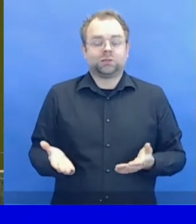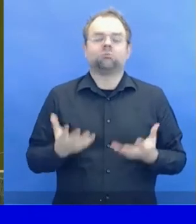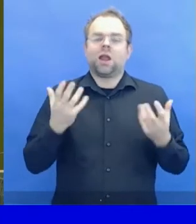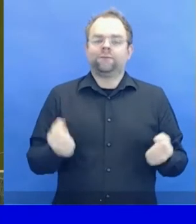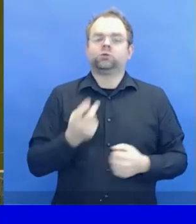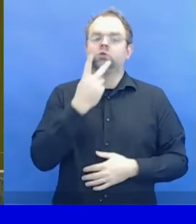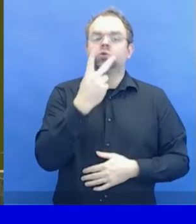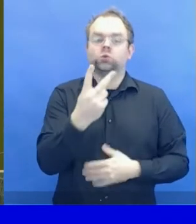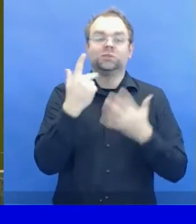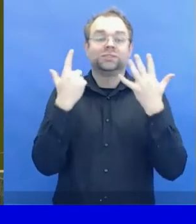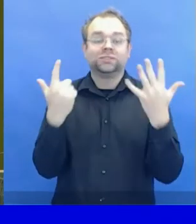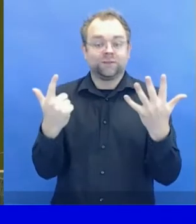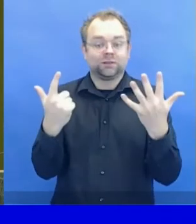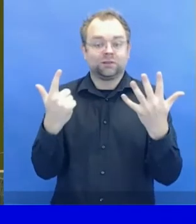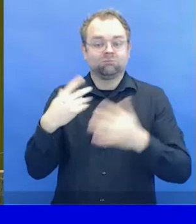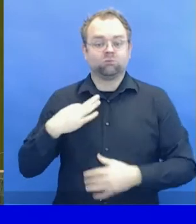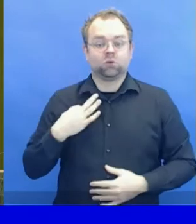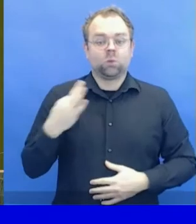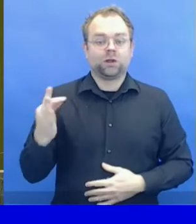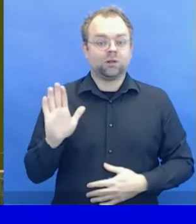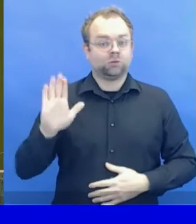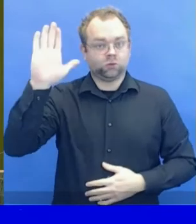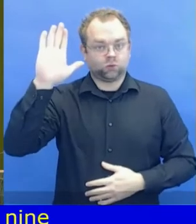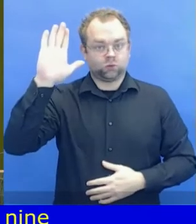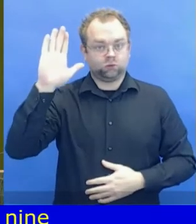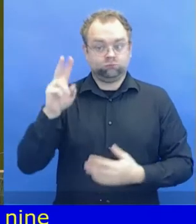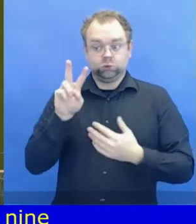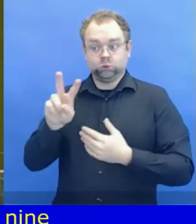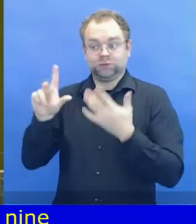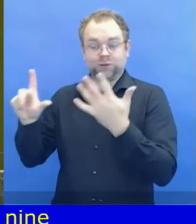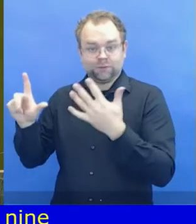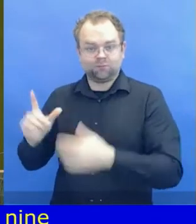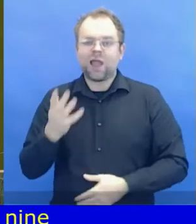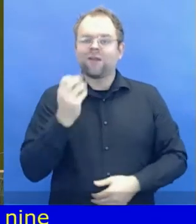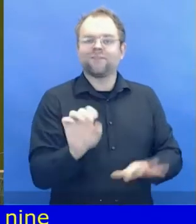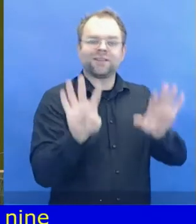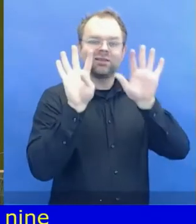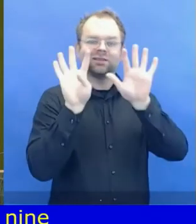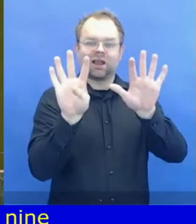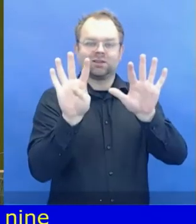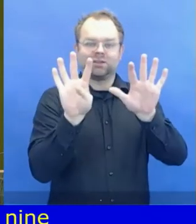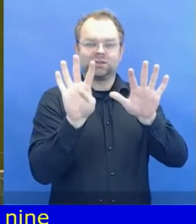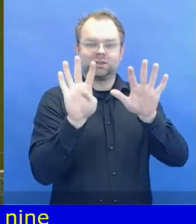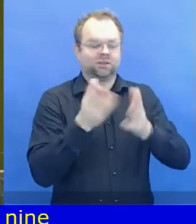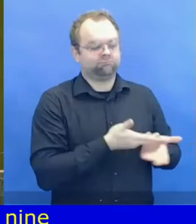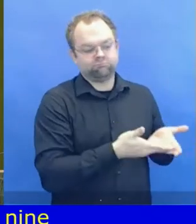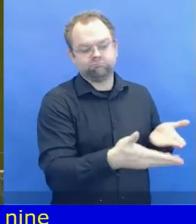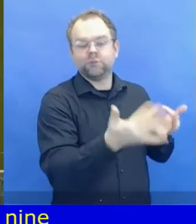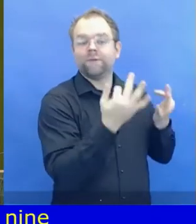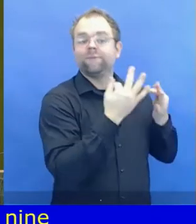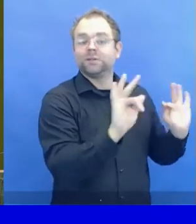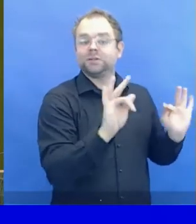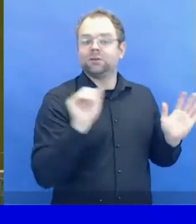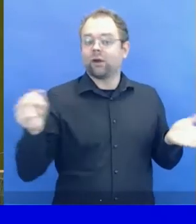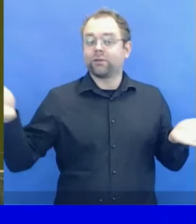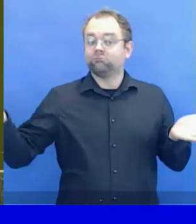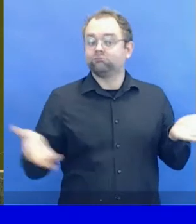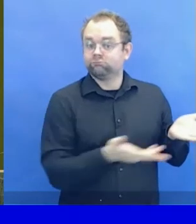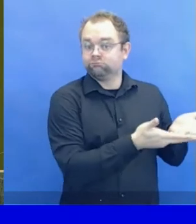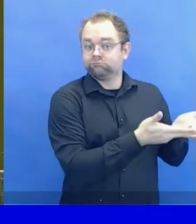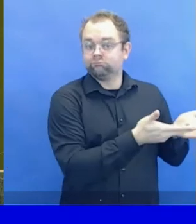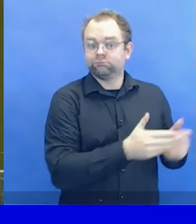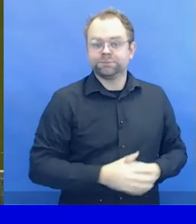with the election on the basis of these 27 nominations. The